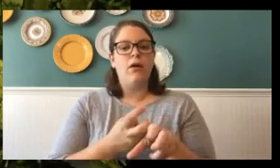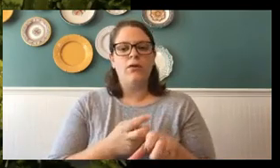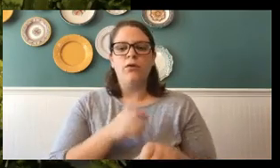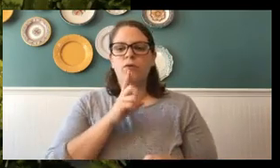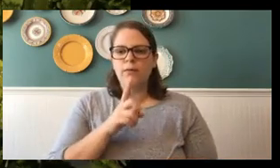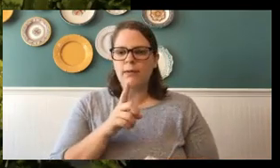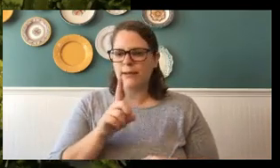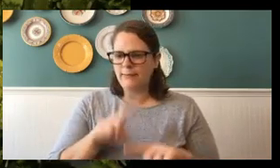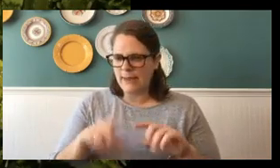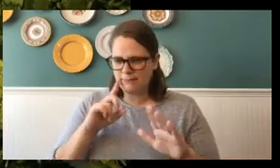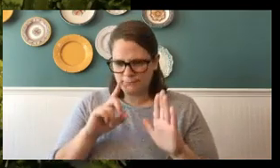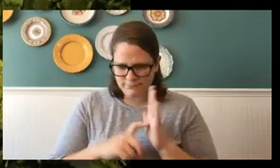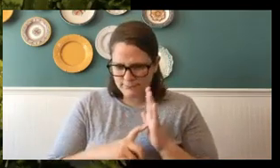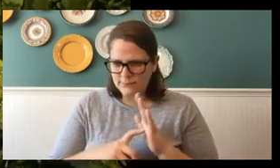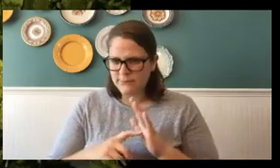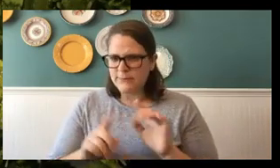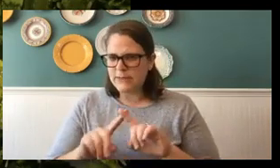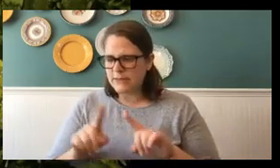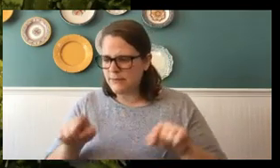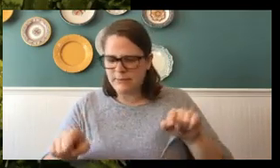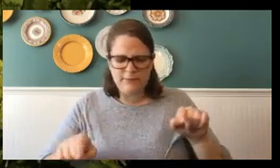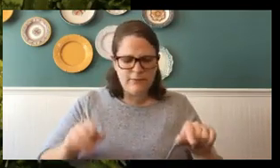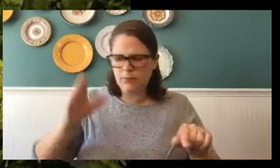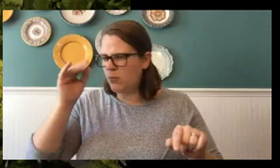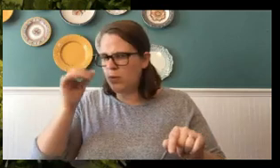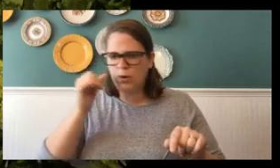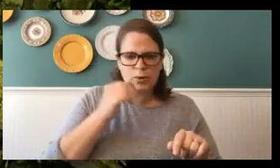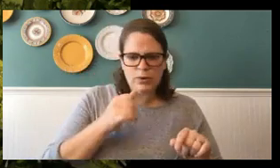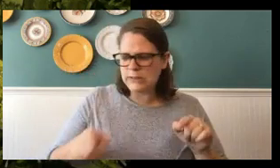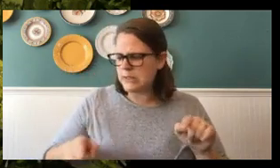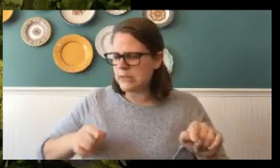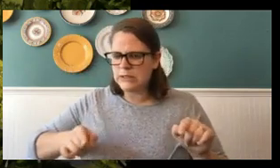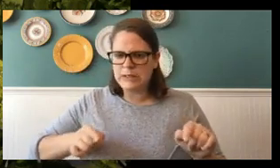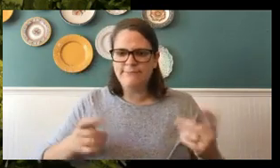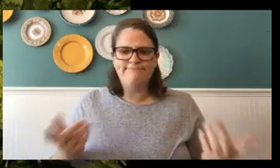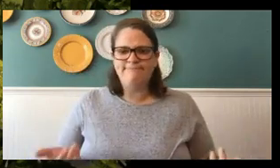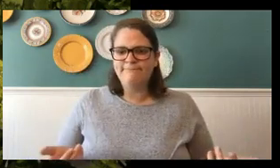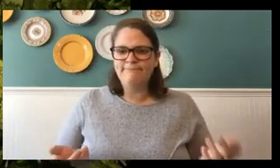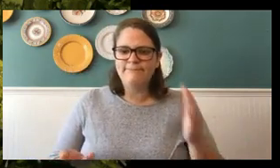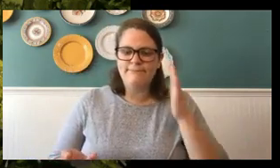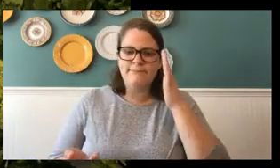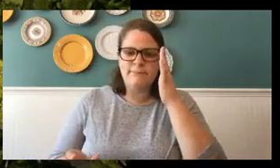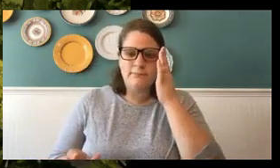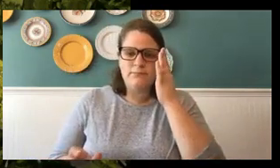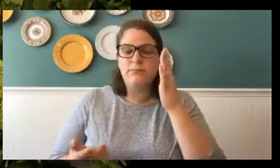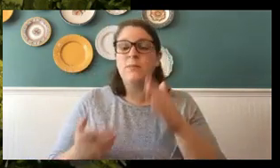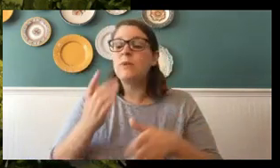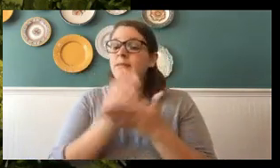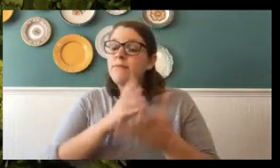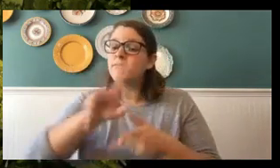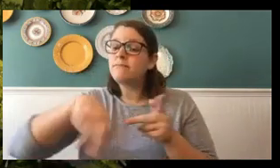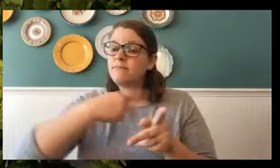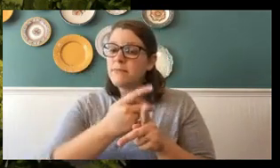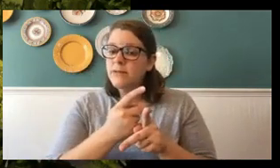really sometimes can't tell the different species between boy and girl with some types. Now,